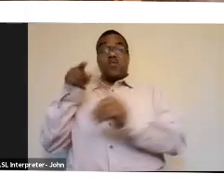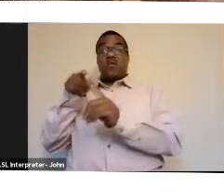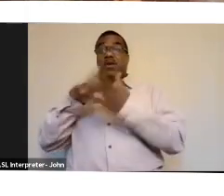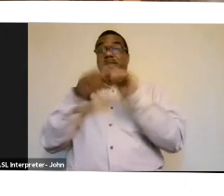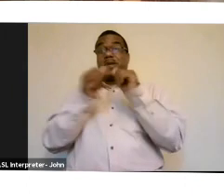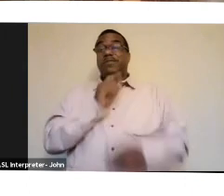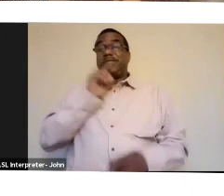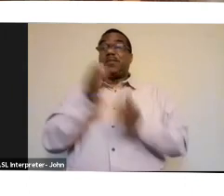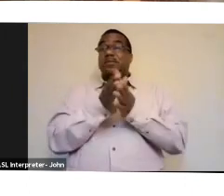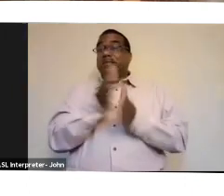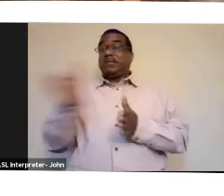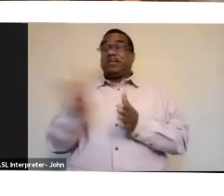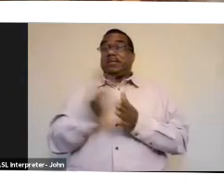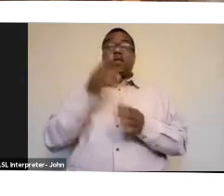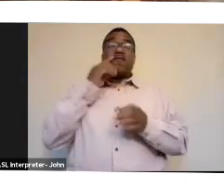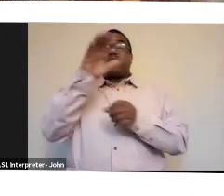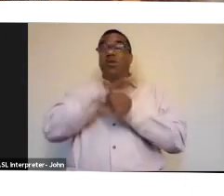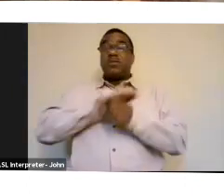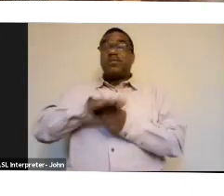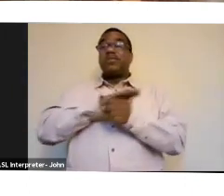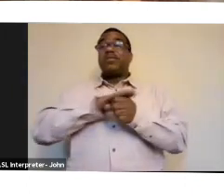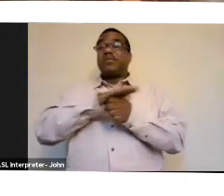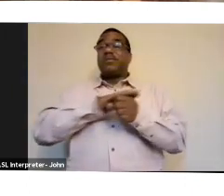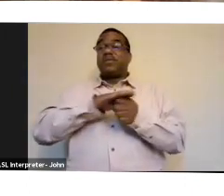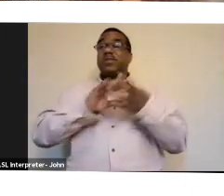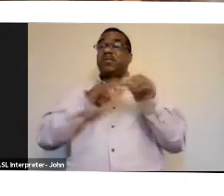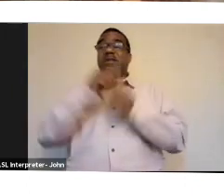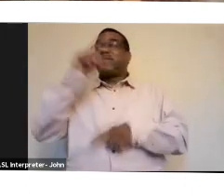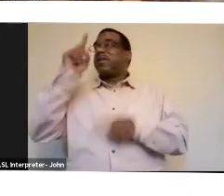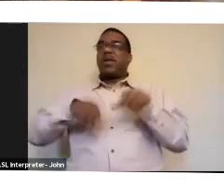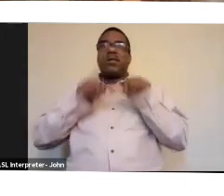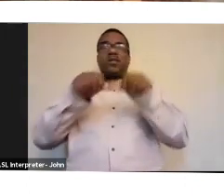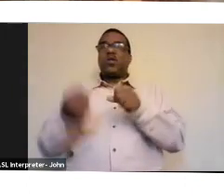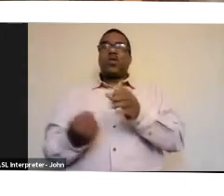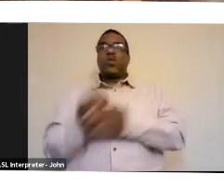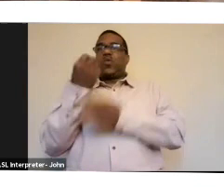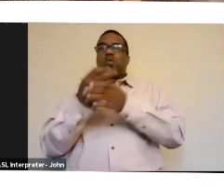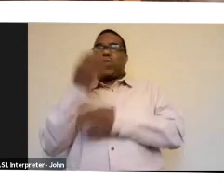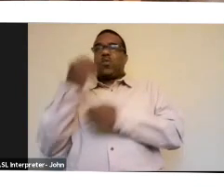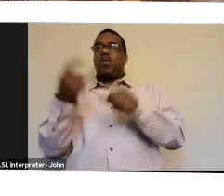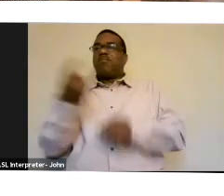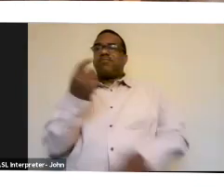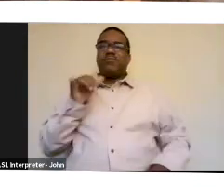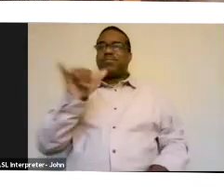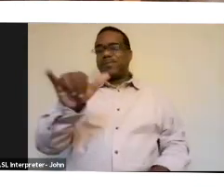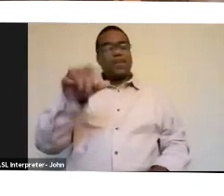the region of the system or the supply chain cannot grow infinitely. Infinite growth is not regenerative. It is not sustainable.